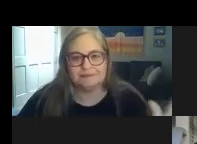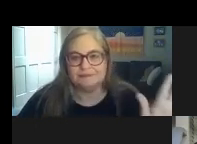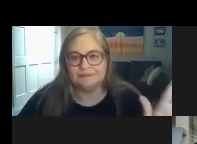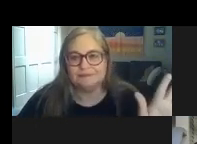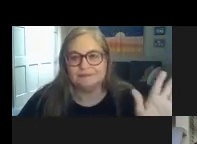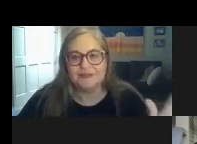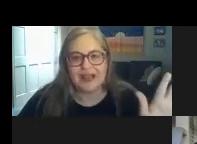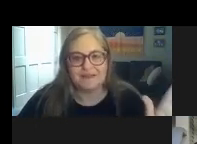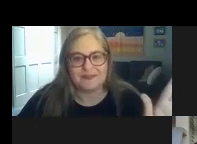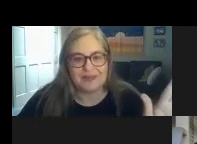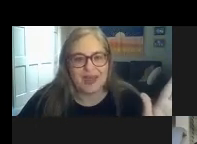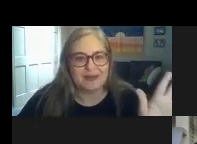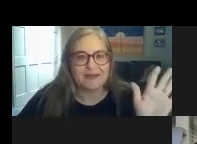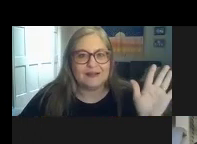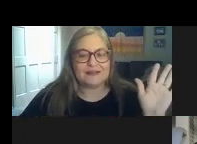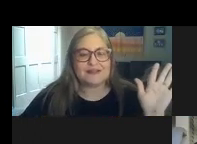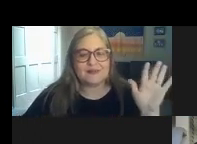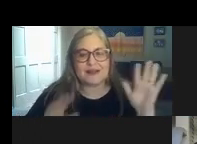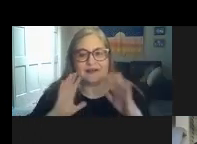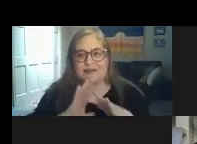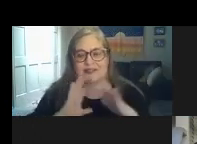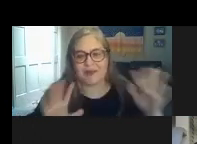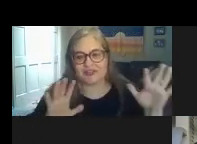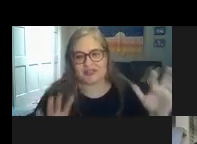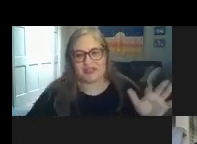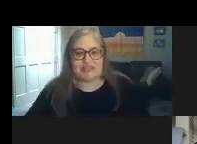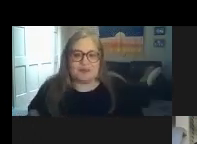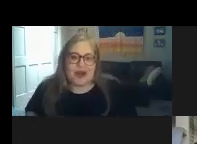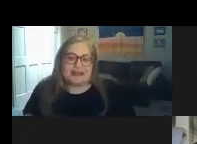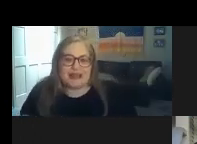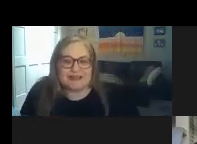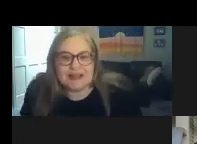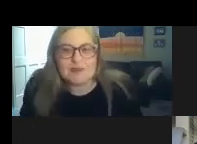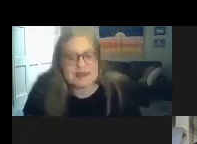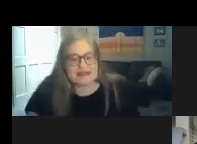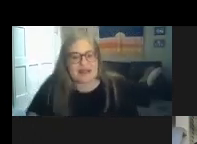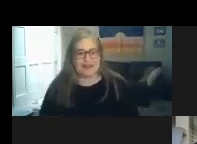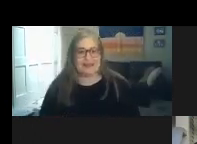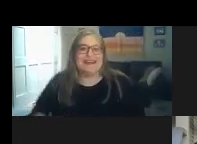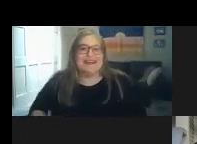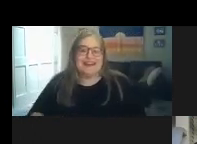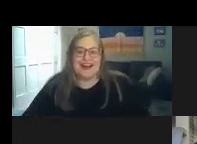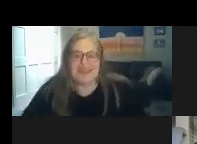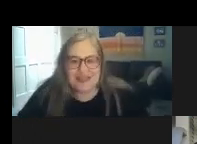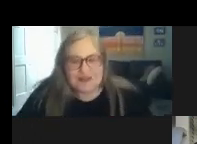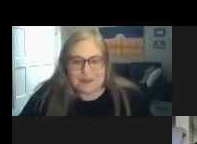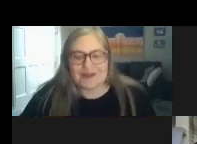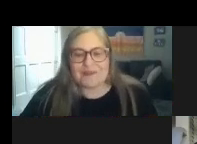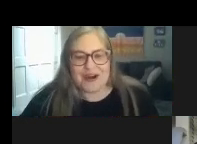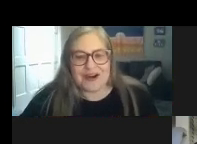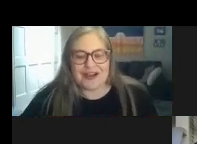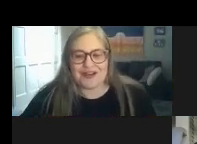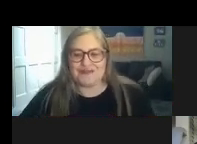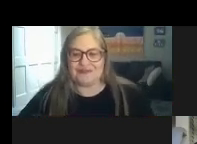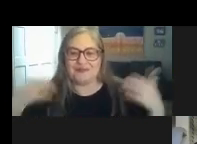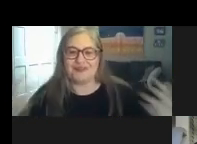so moving on from that let's talk about the special education process because i think another important